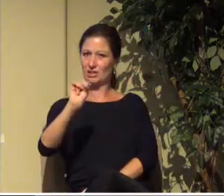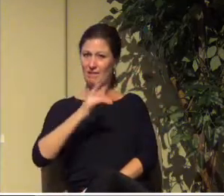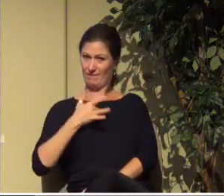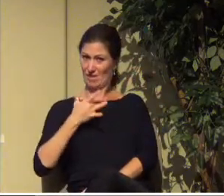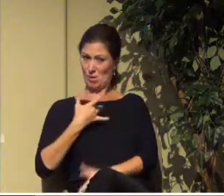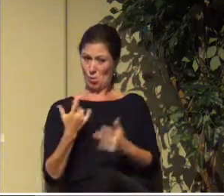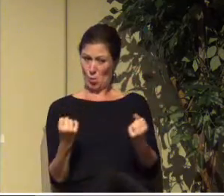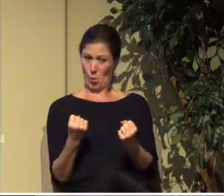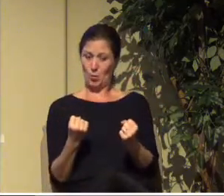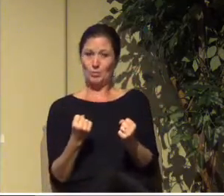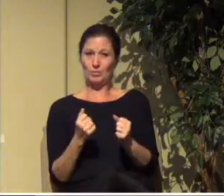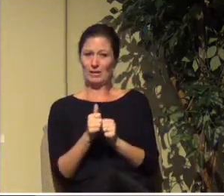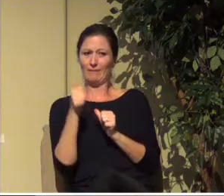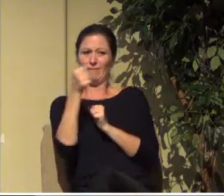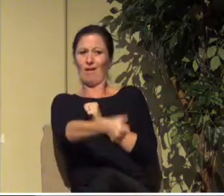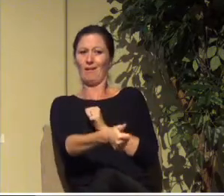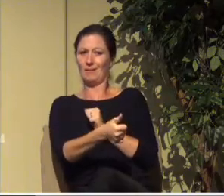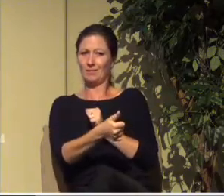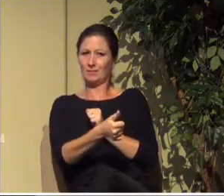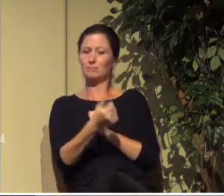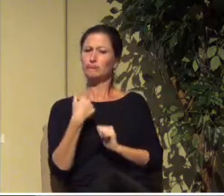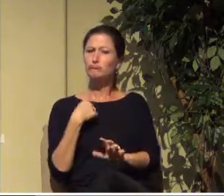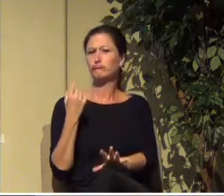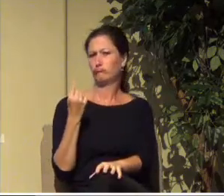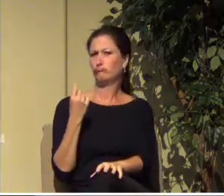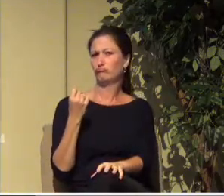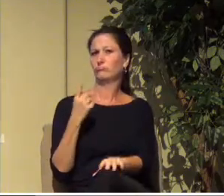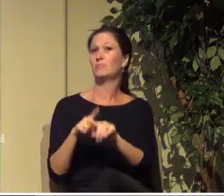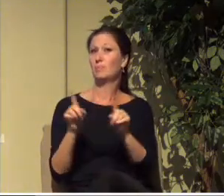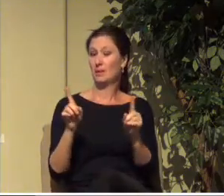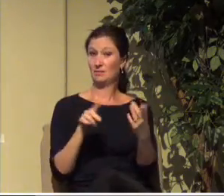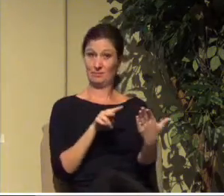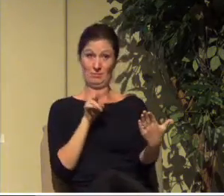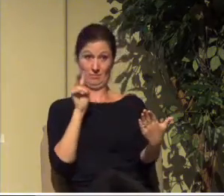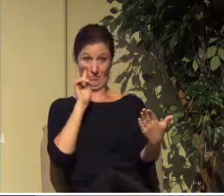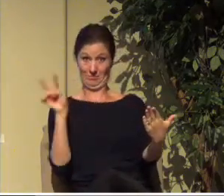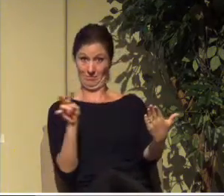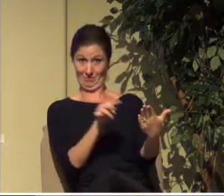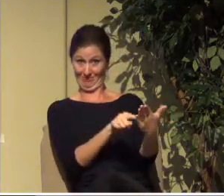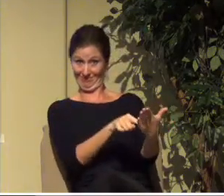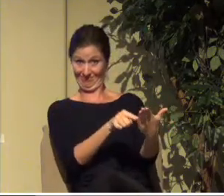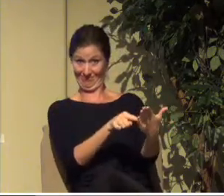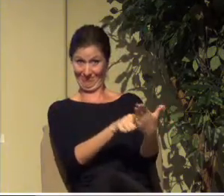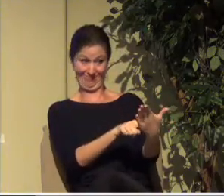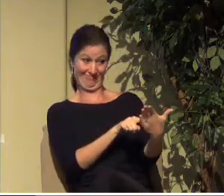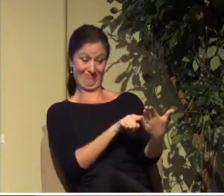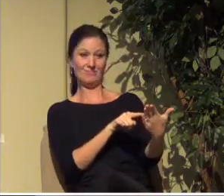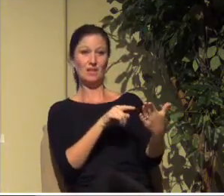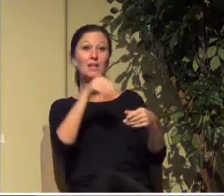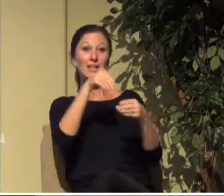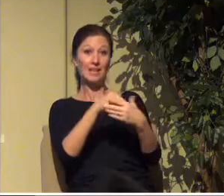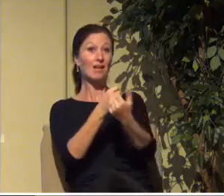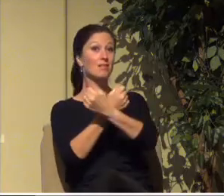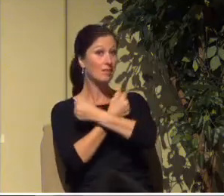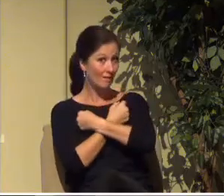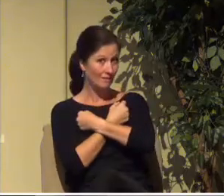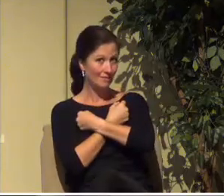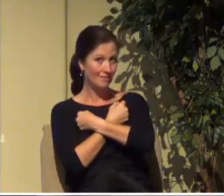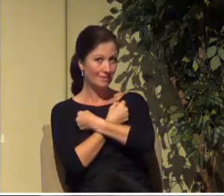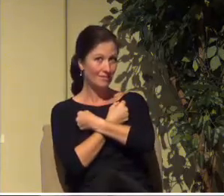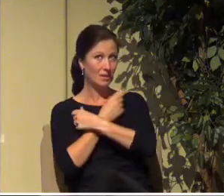yeah, fine. I get it. But just look at these words. In love, he